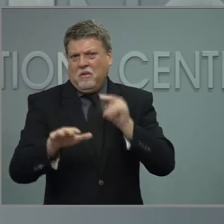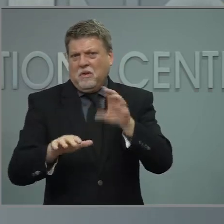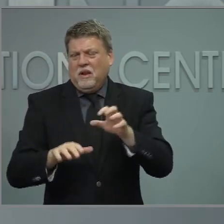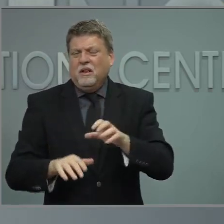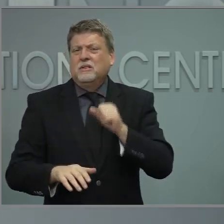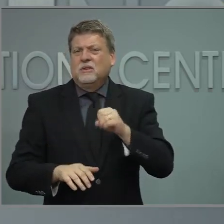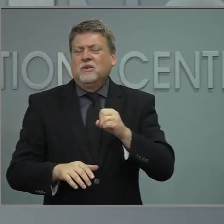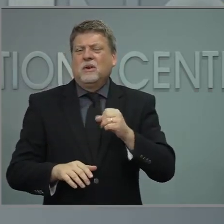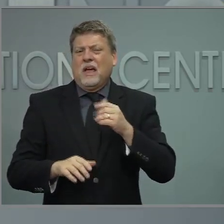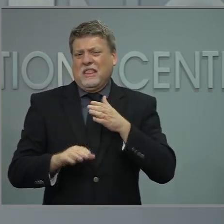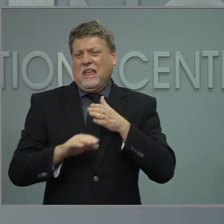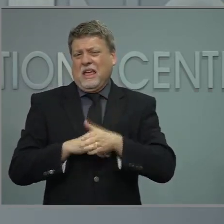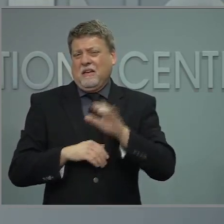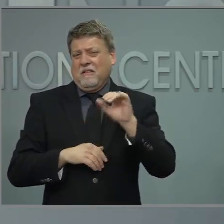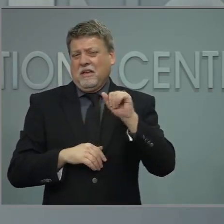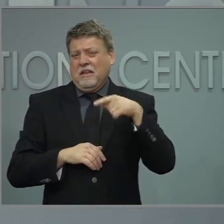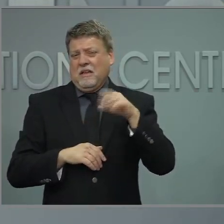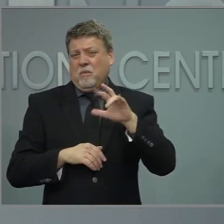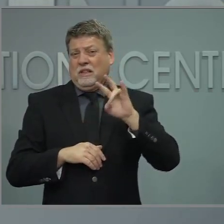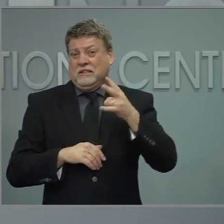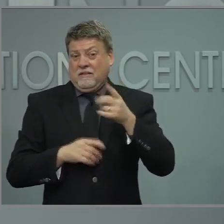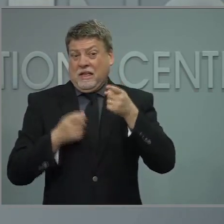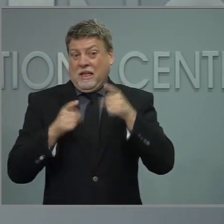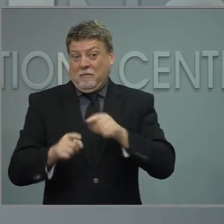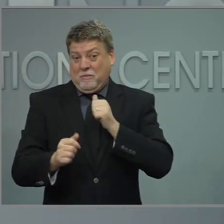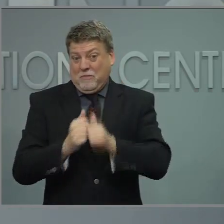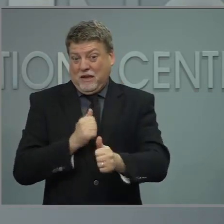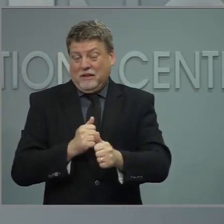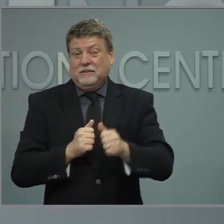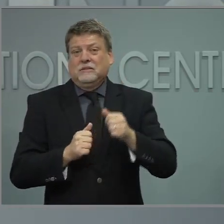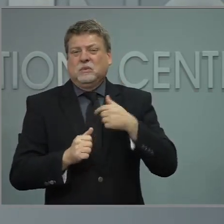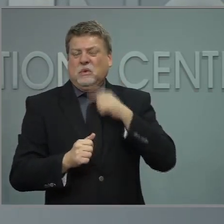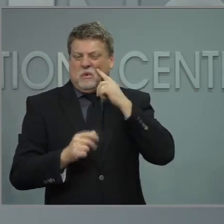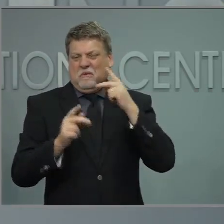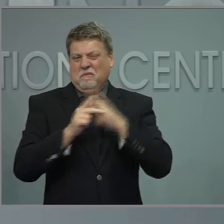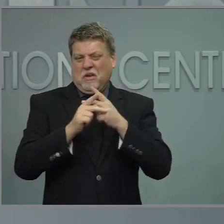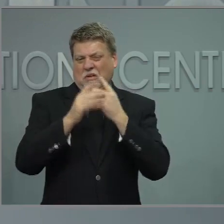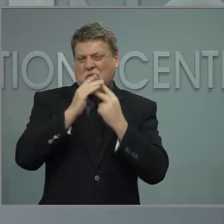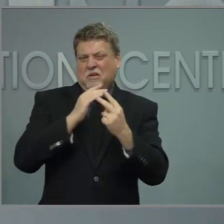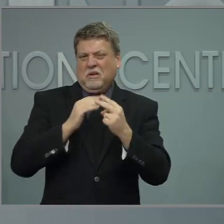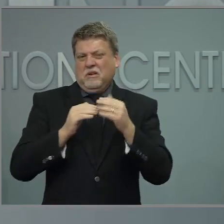to share where we think supply and demand will be as we move through that month. Thanks.